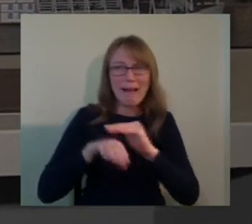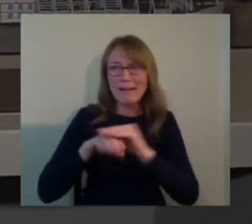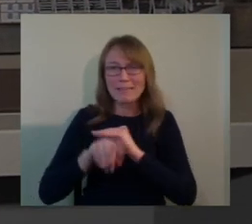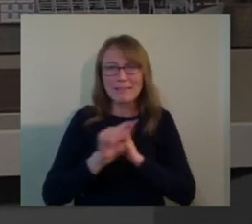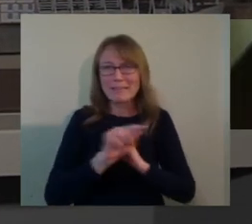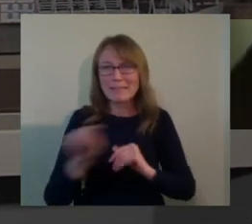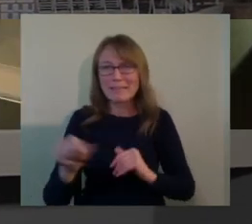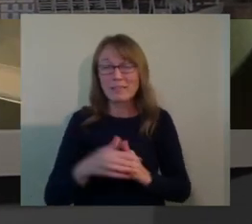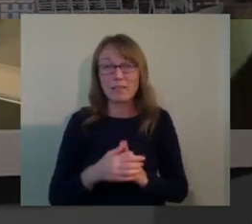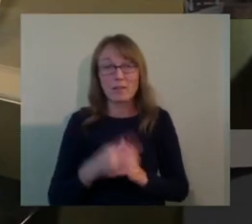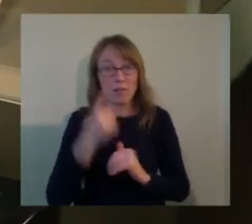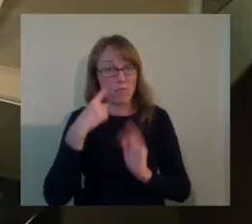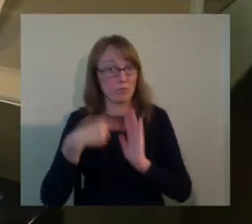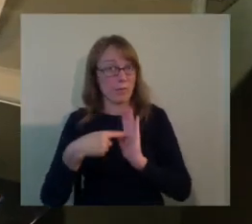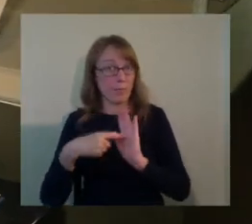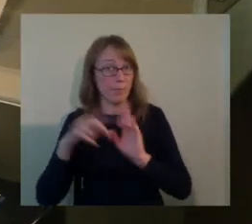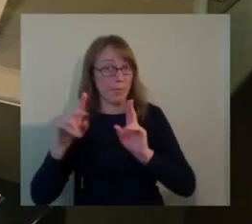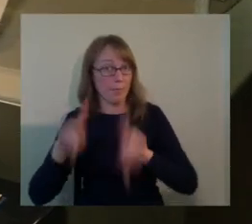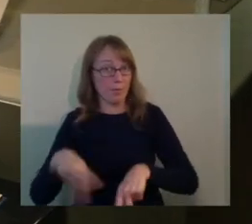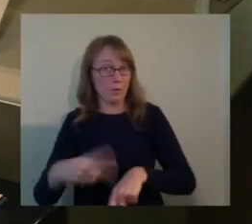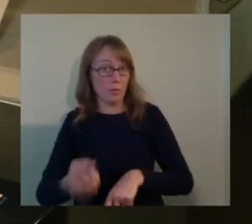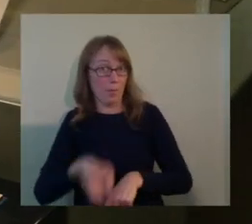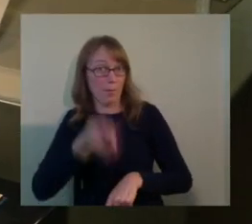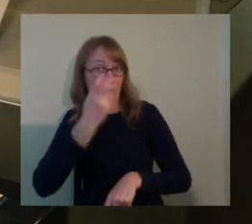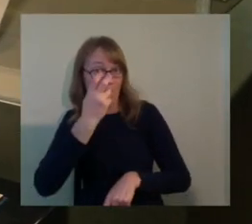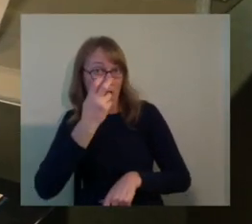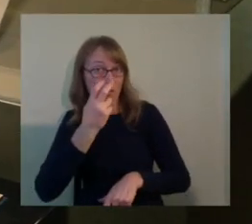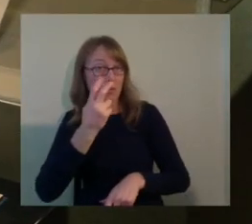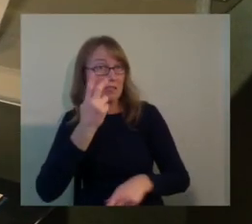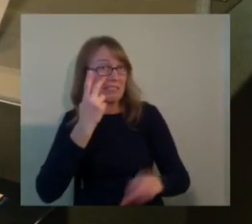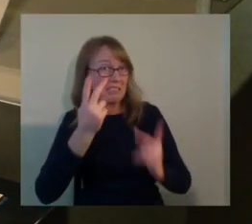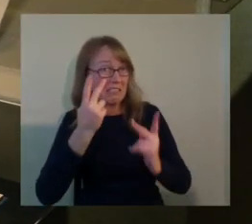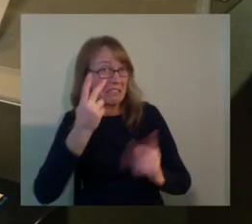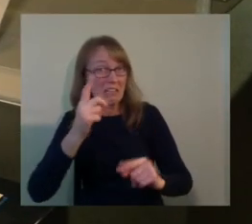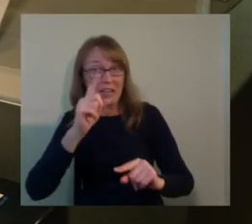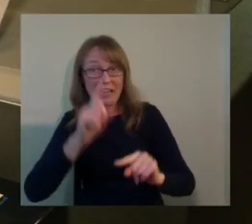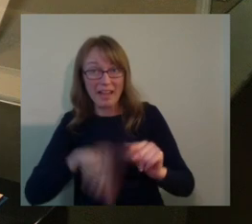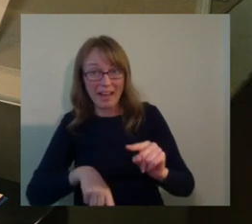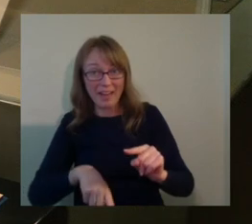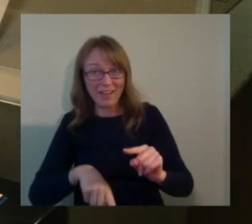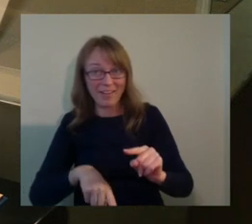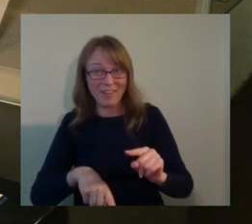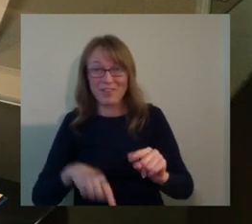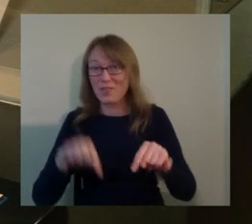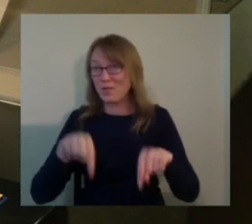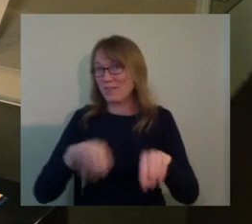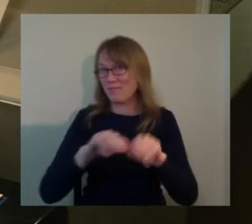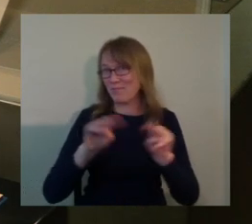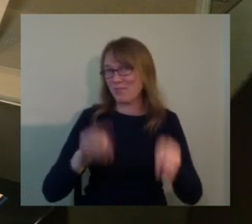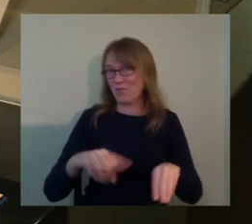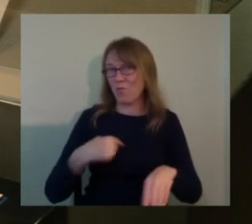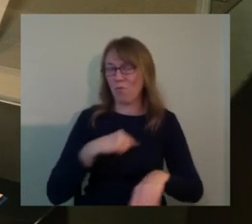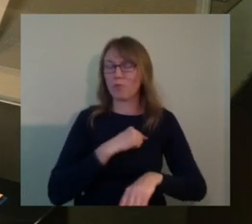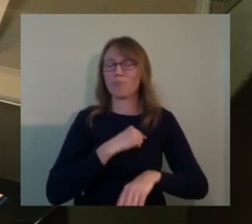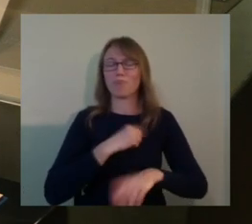This museum, we worked it out to have more than 80 different tactiles, touchable things, uh, that blind people can use